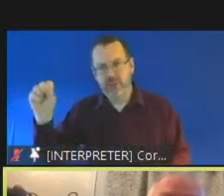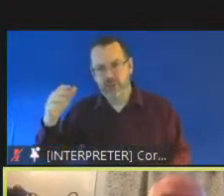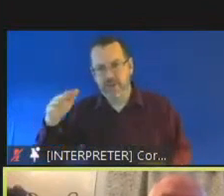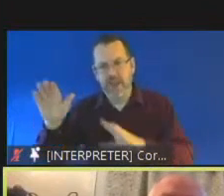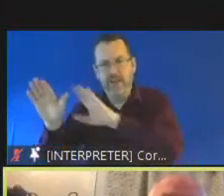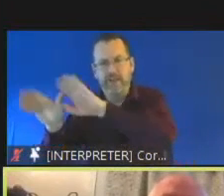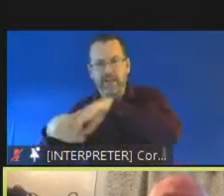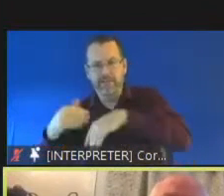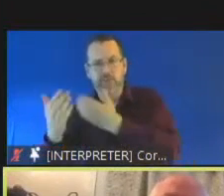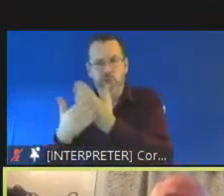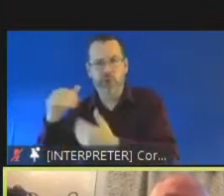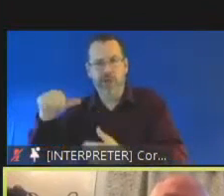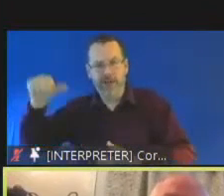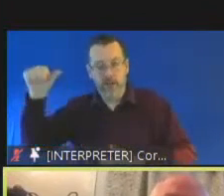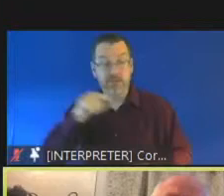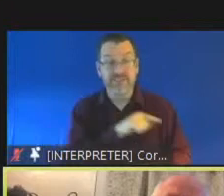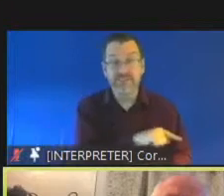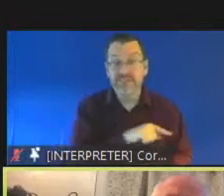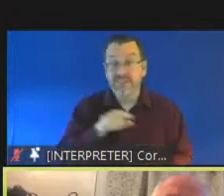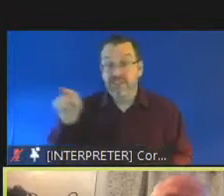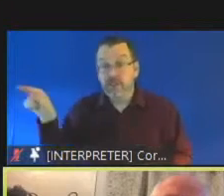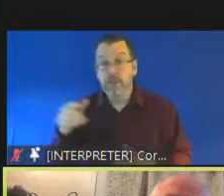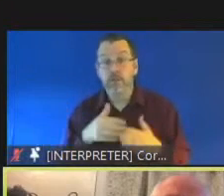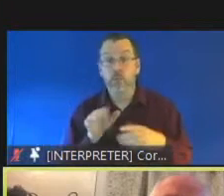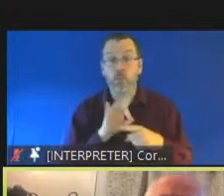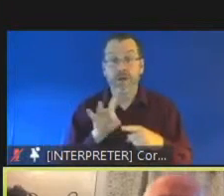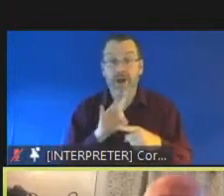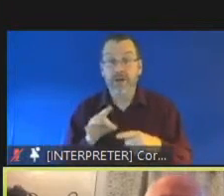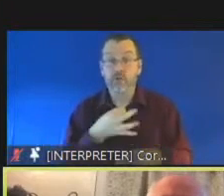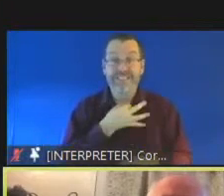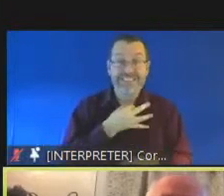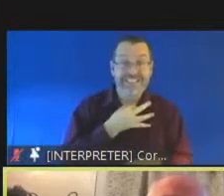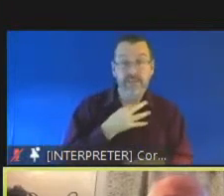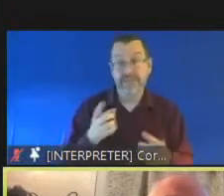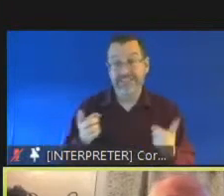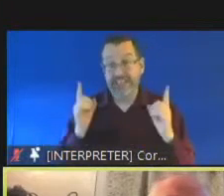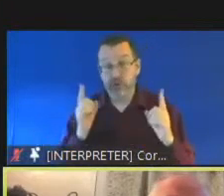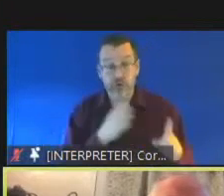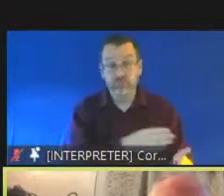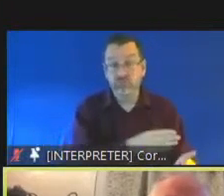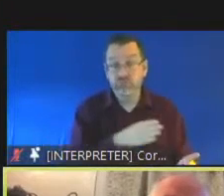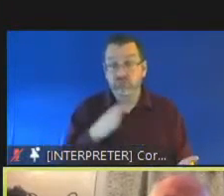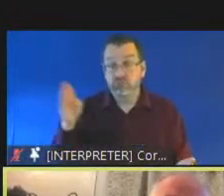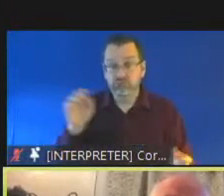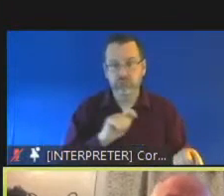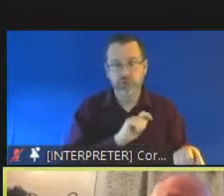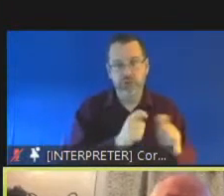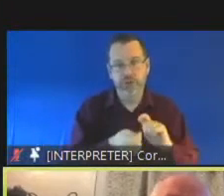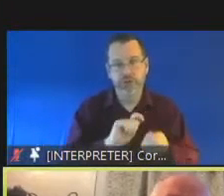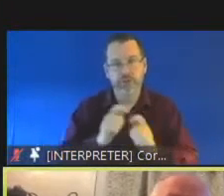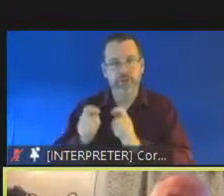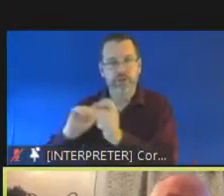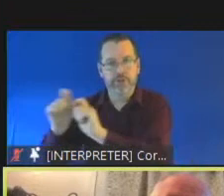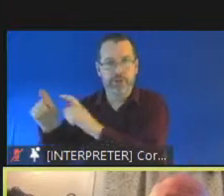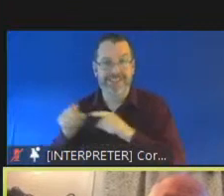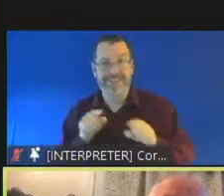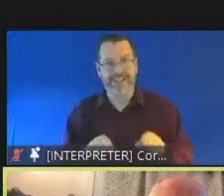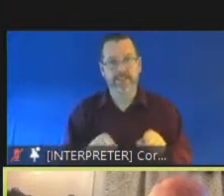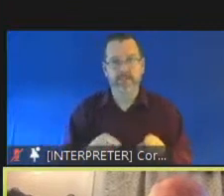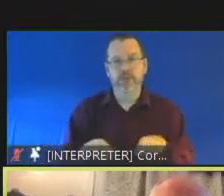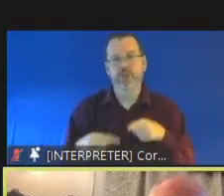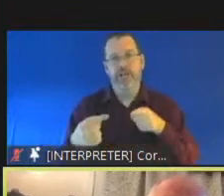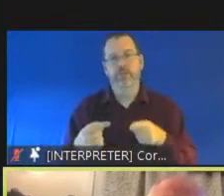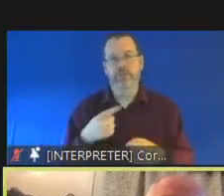the range of needs and risks presented vary quite a bit over that life cycle and that's one of the challenges for us in